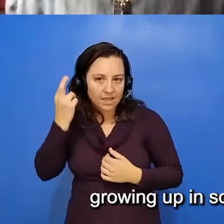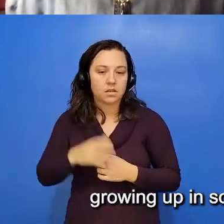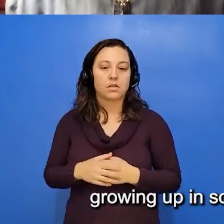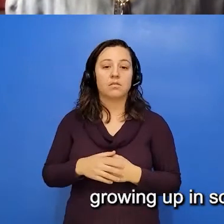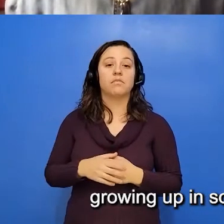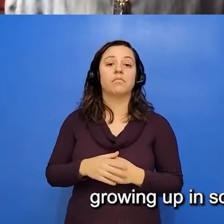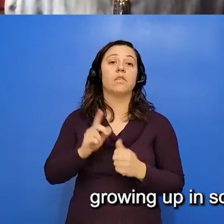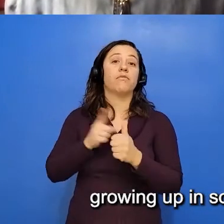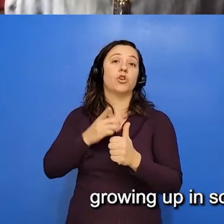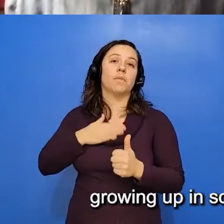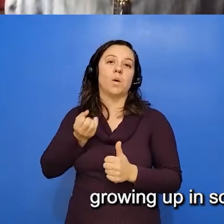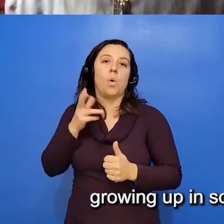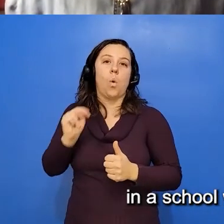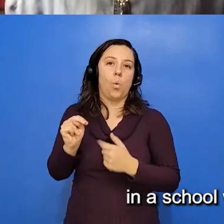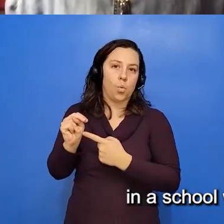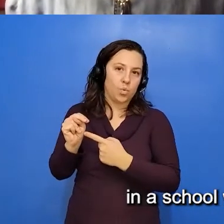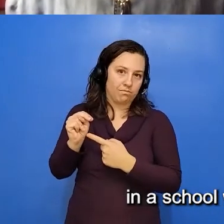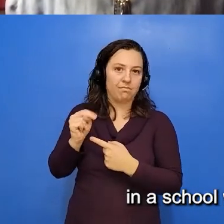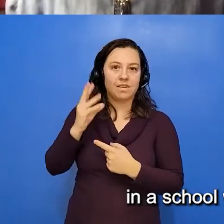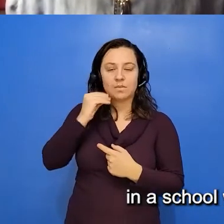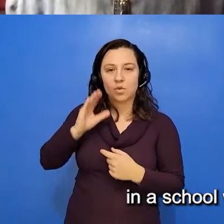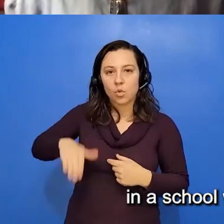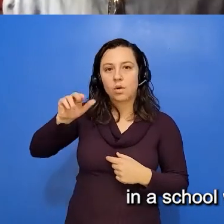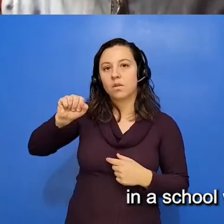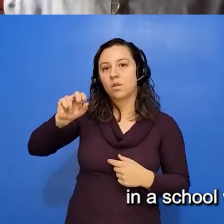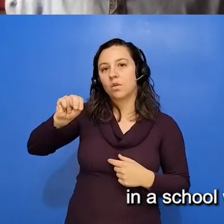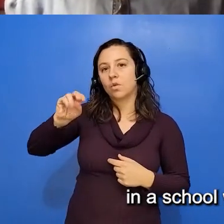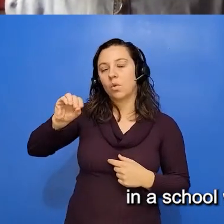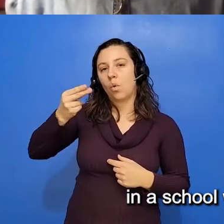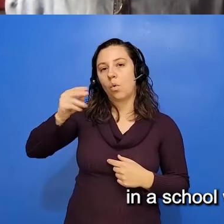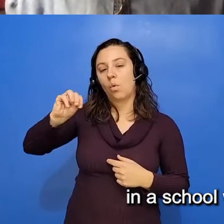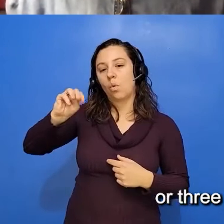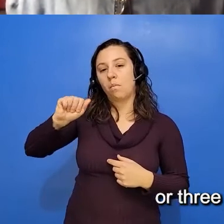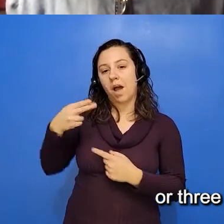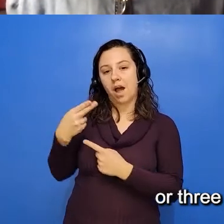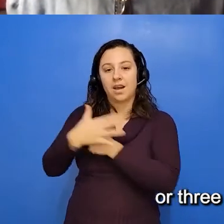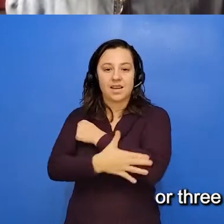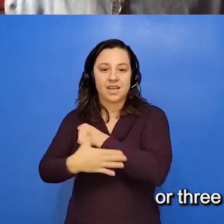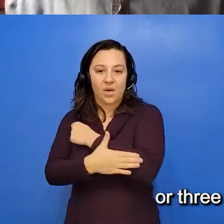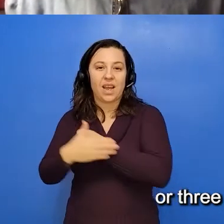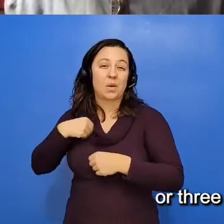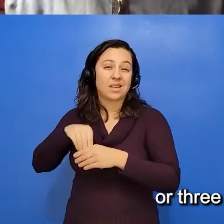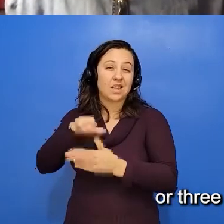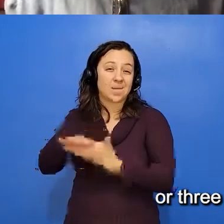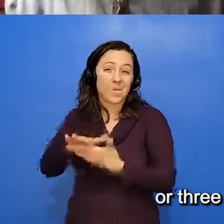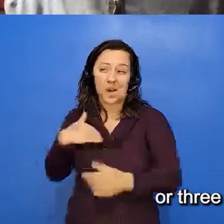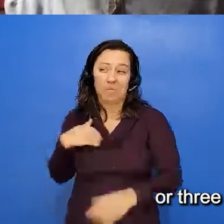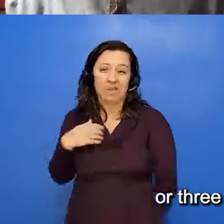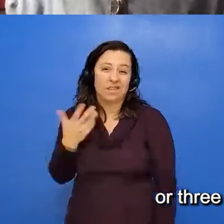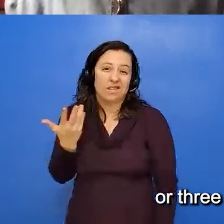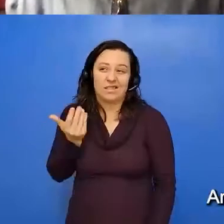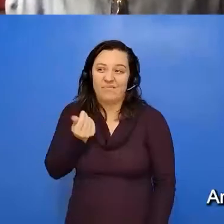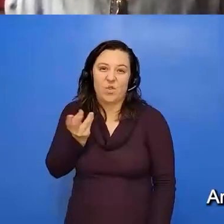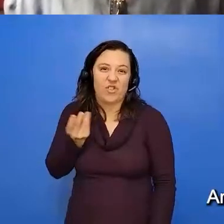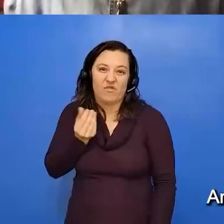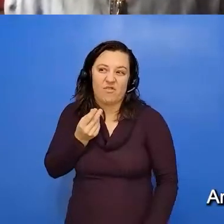experience growing up in Sonoma County and being in a school where I was maybe one or two or three Native